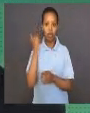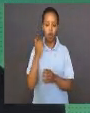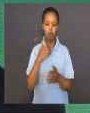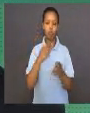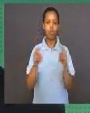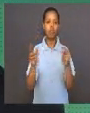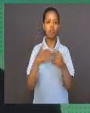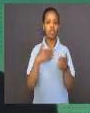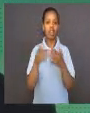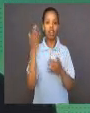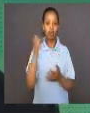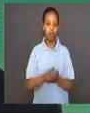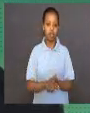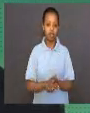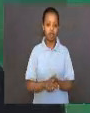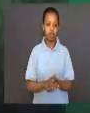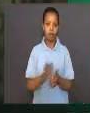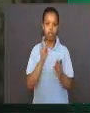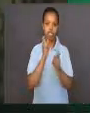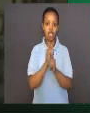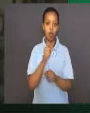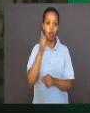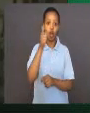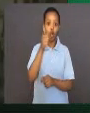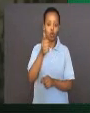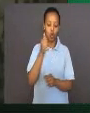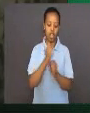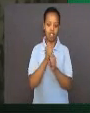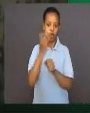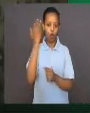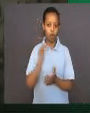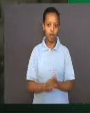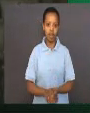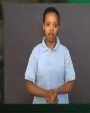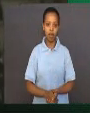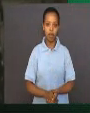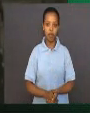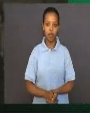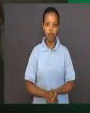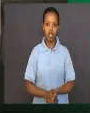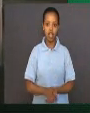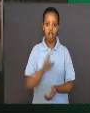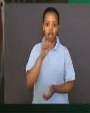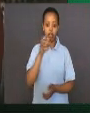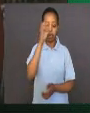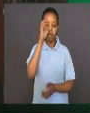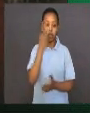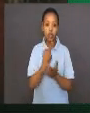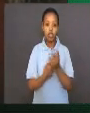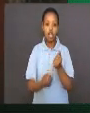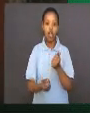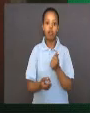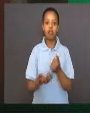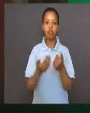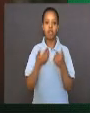simple. He actually designed it himself. It had one lens that was